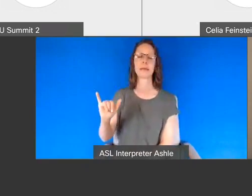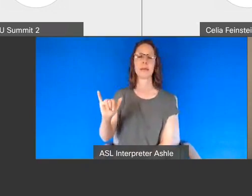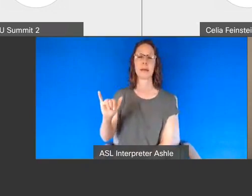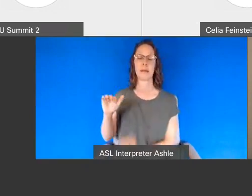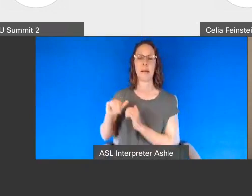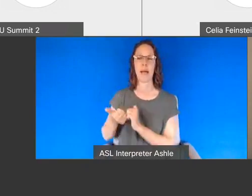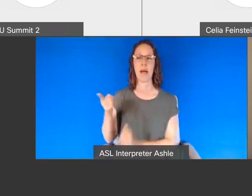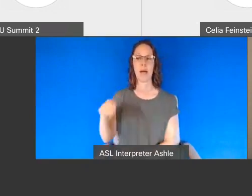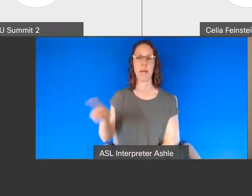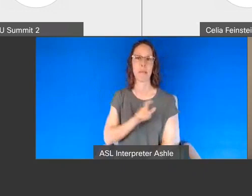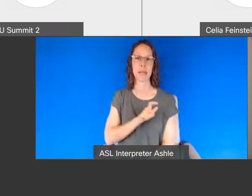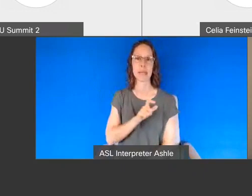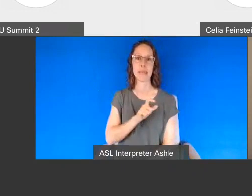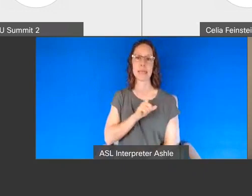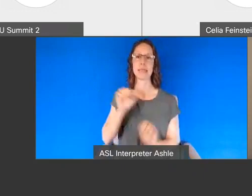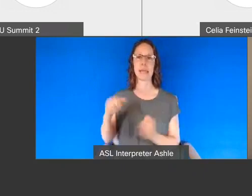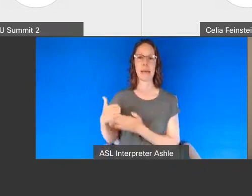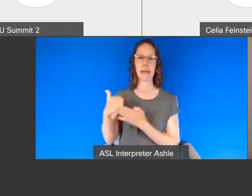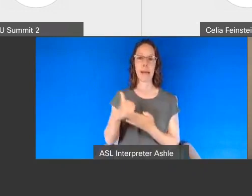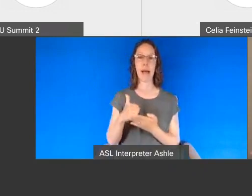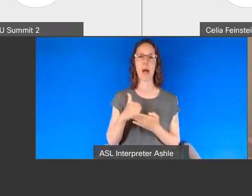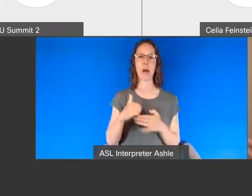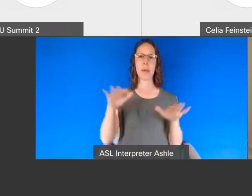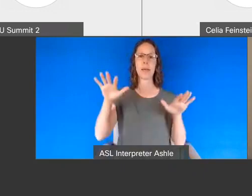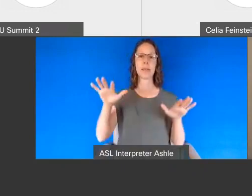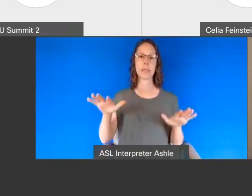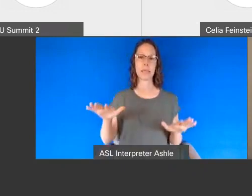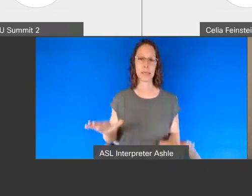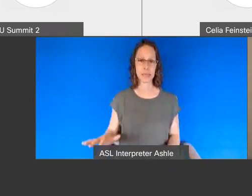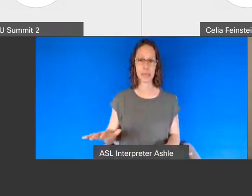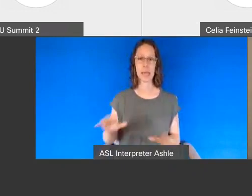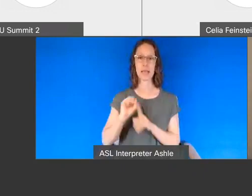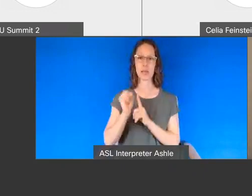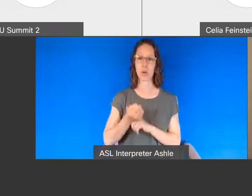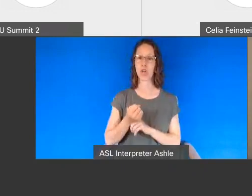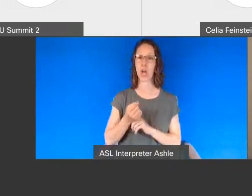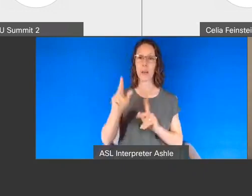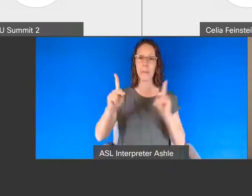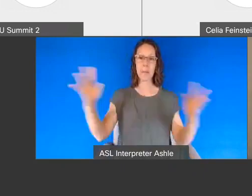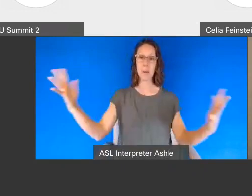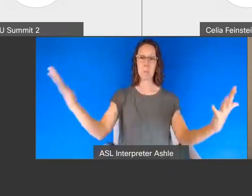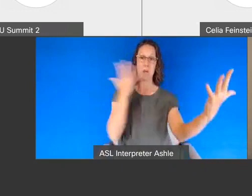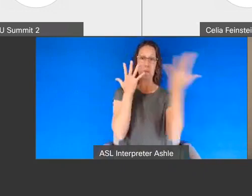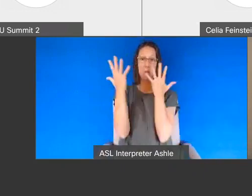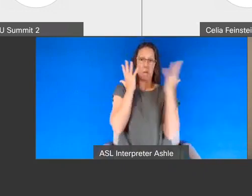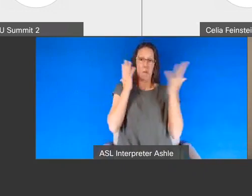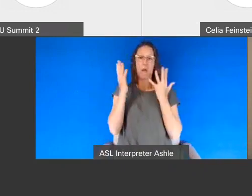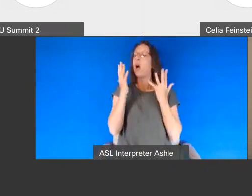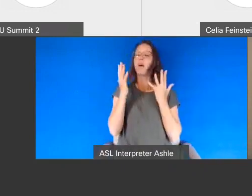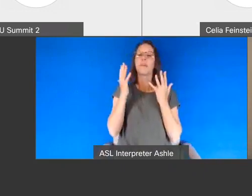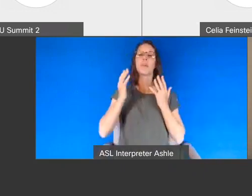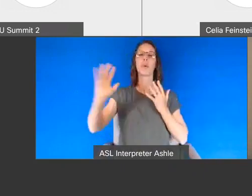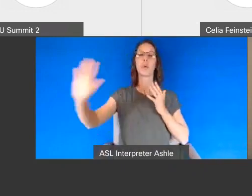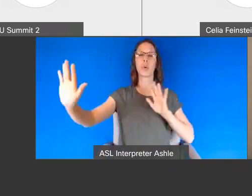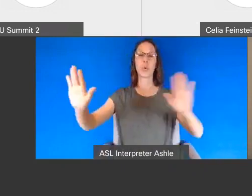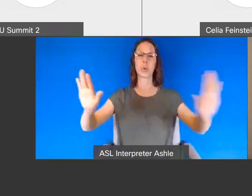um de-escalate the situation by removing as many people as possible from the city area oftentimes